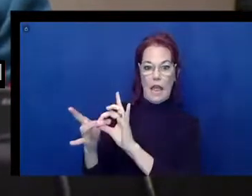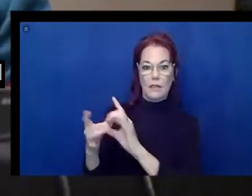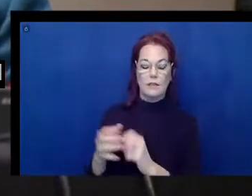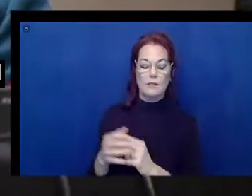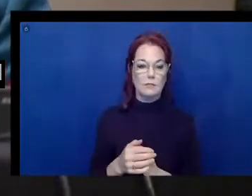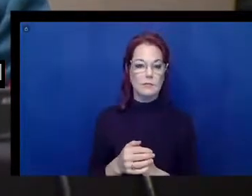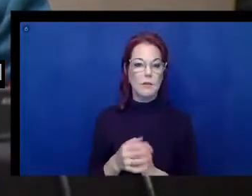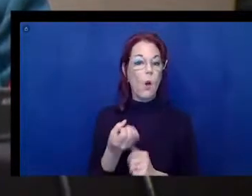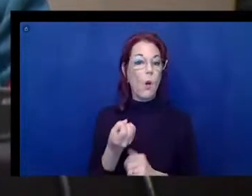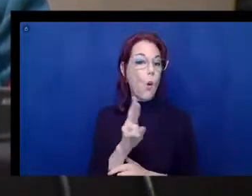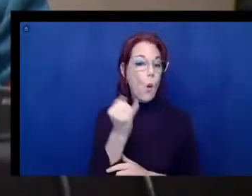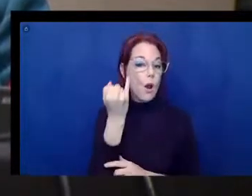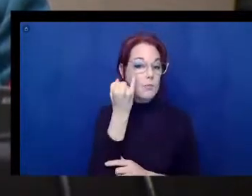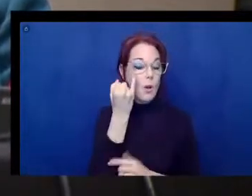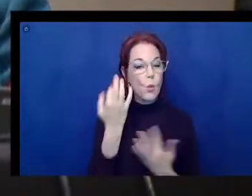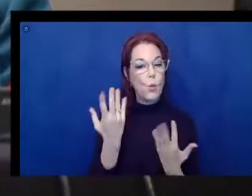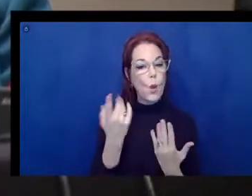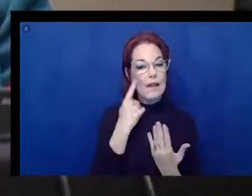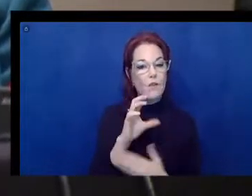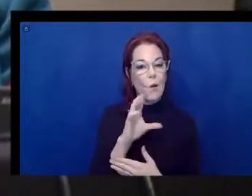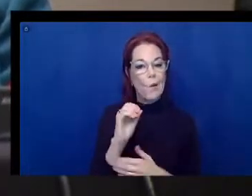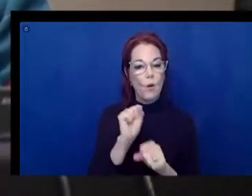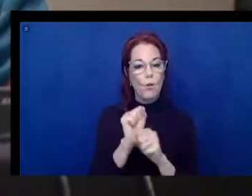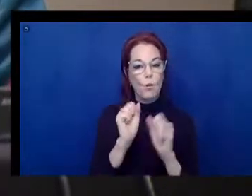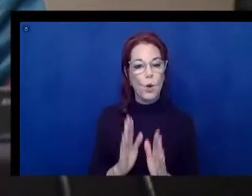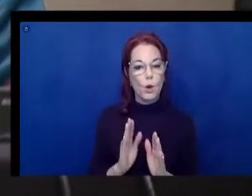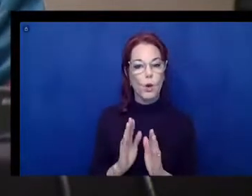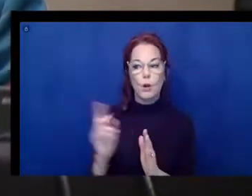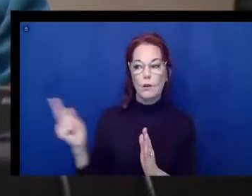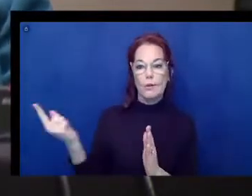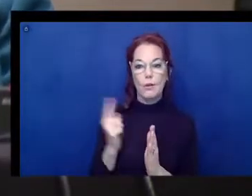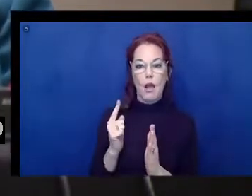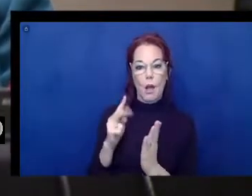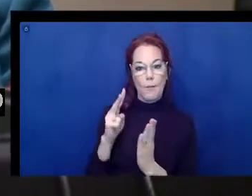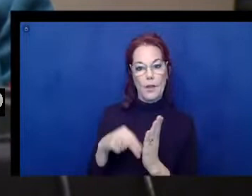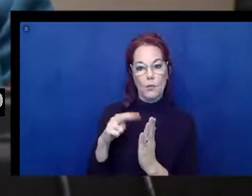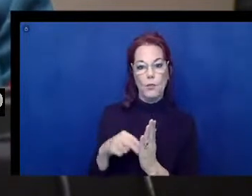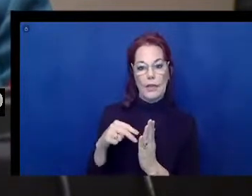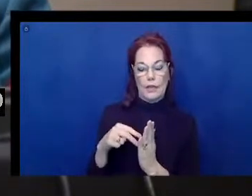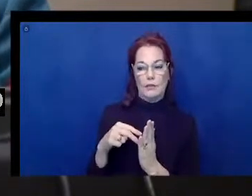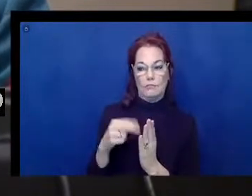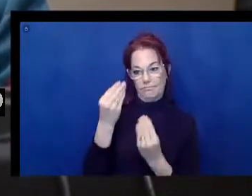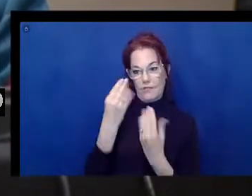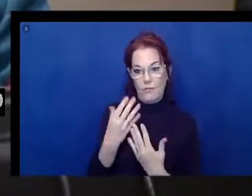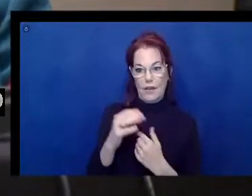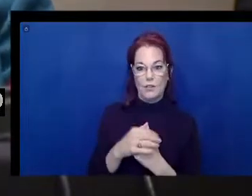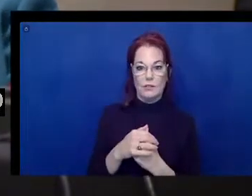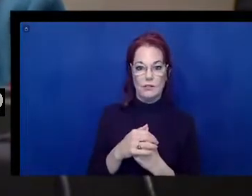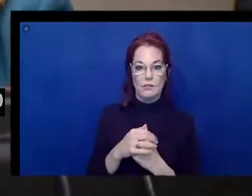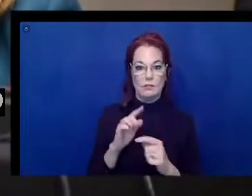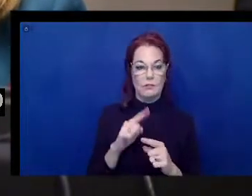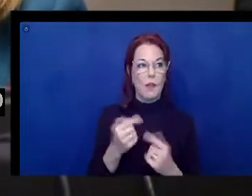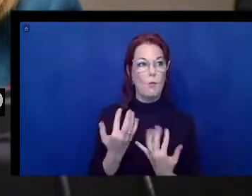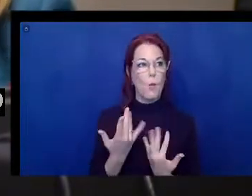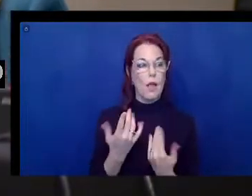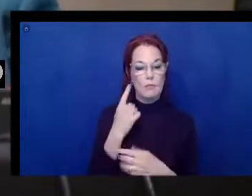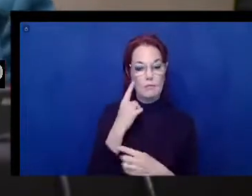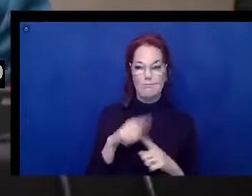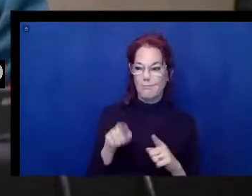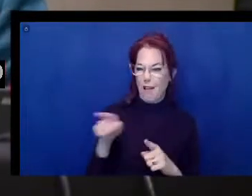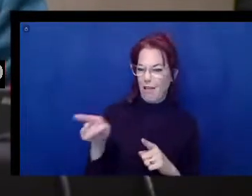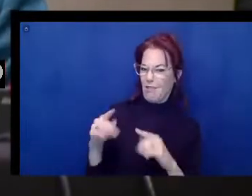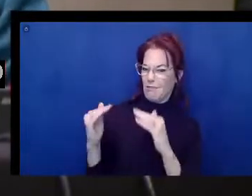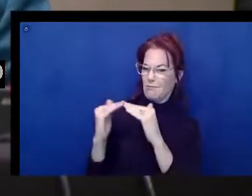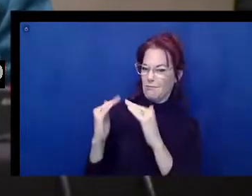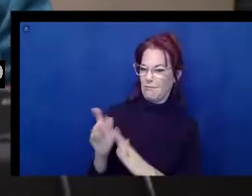a database to you or to interpret a video for you while your colleagues click, scroll, and go. Imagine traveling